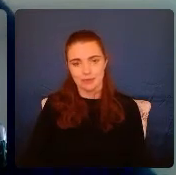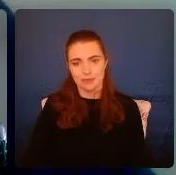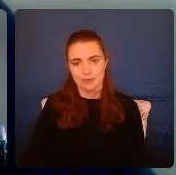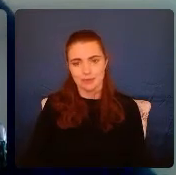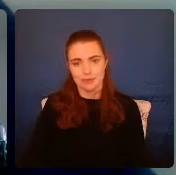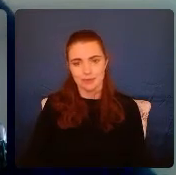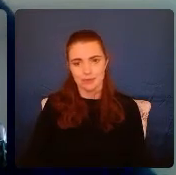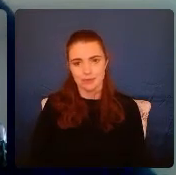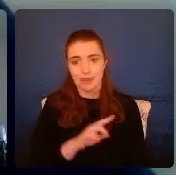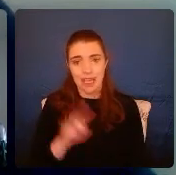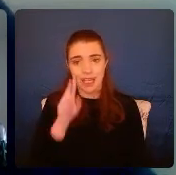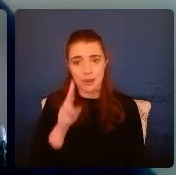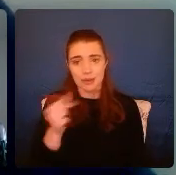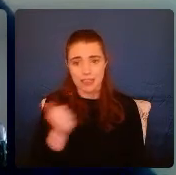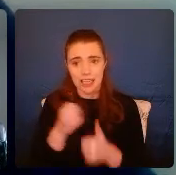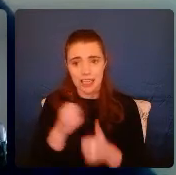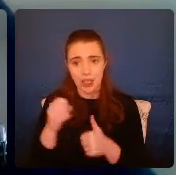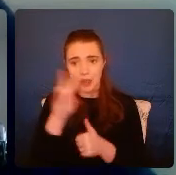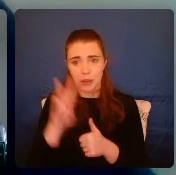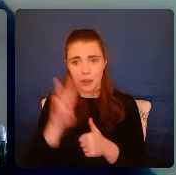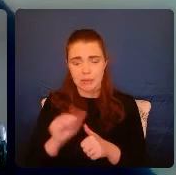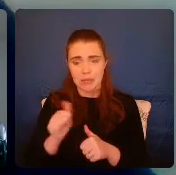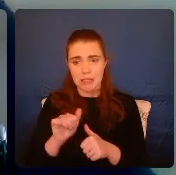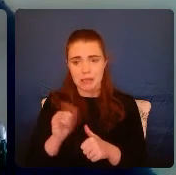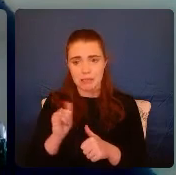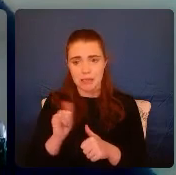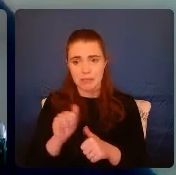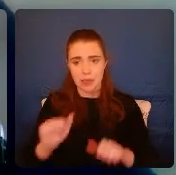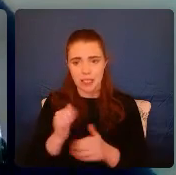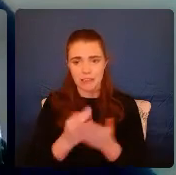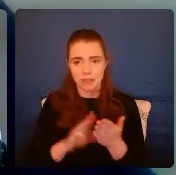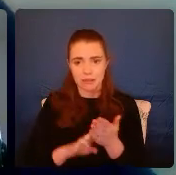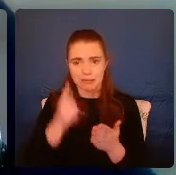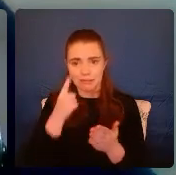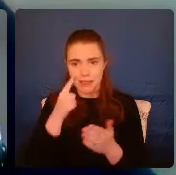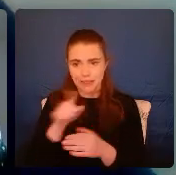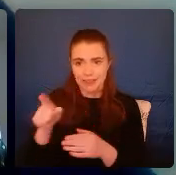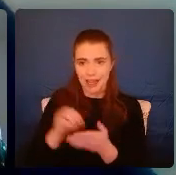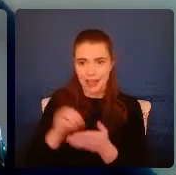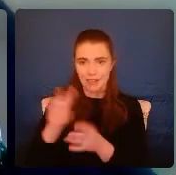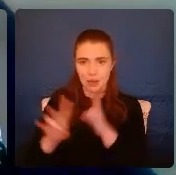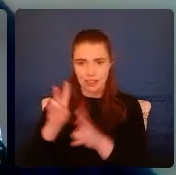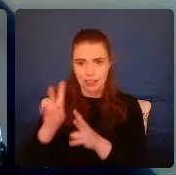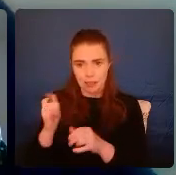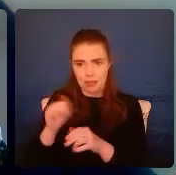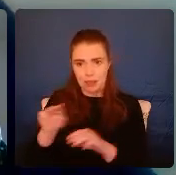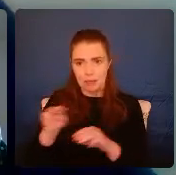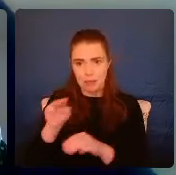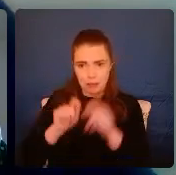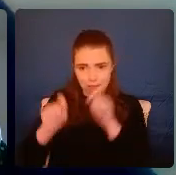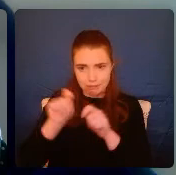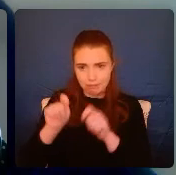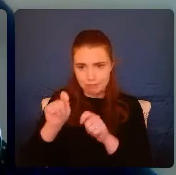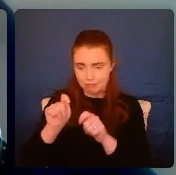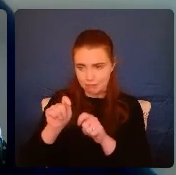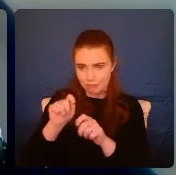I don't see any other questions. We'll give it a couple of minutes, but just from me, as people are taking their time, maybe if they